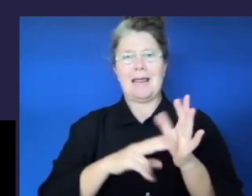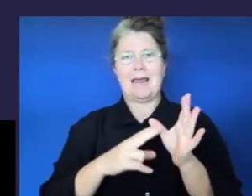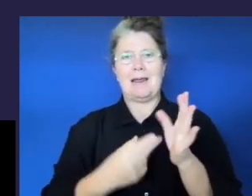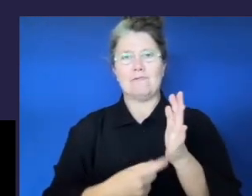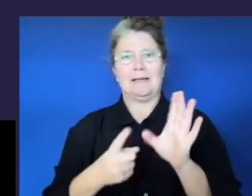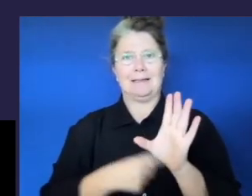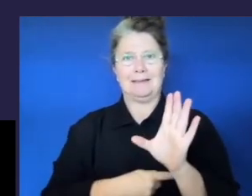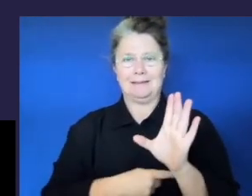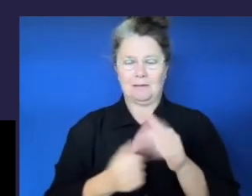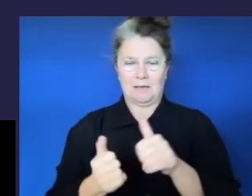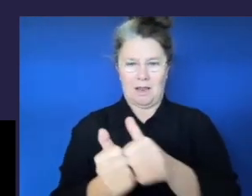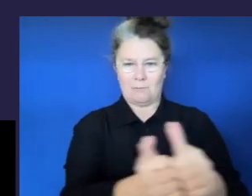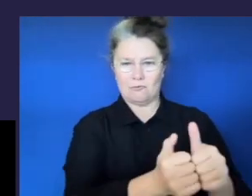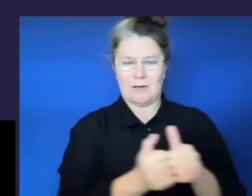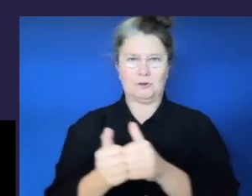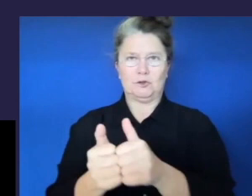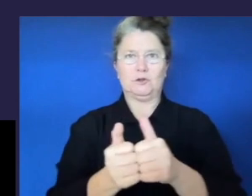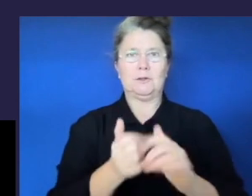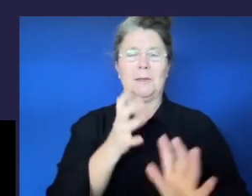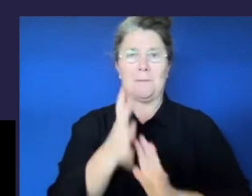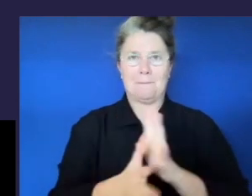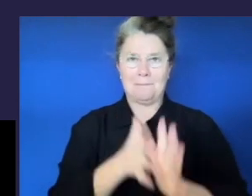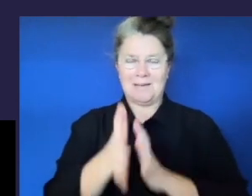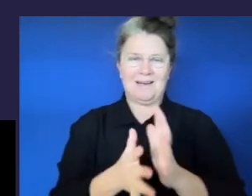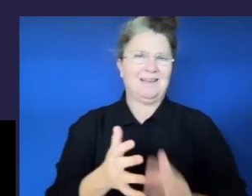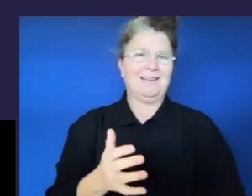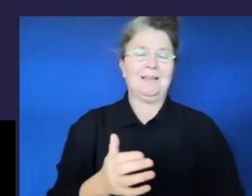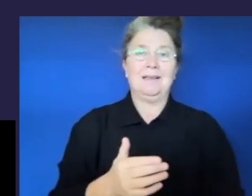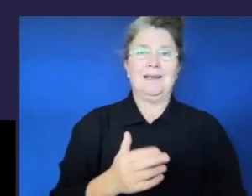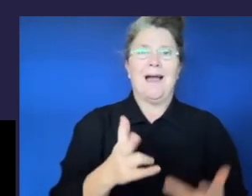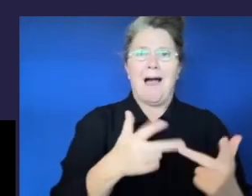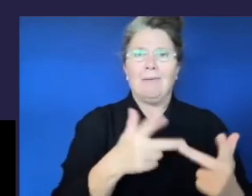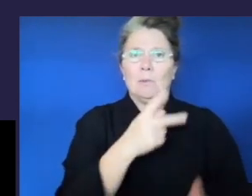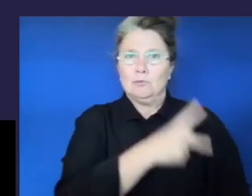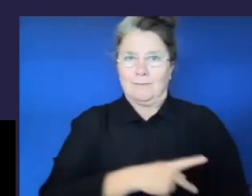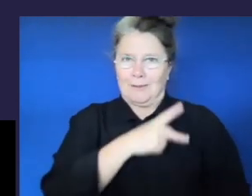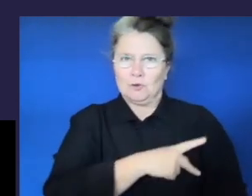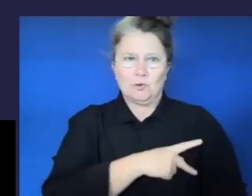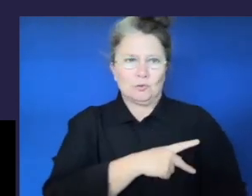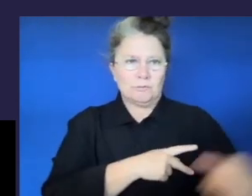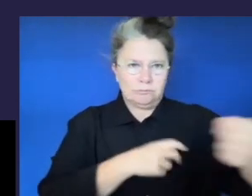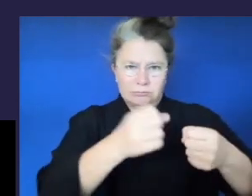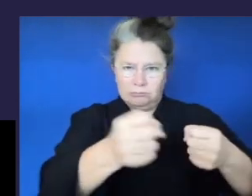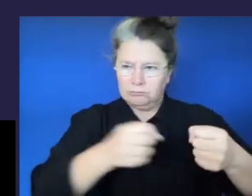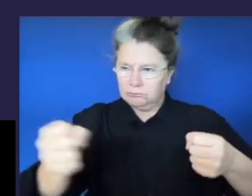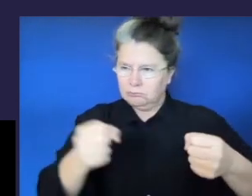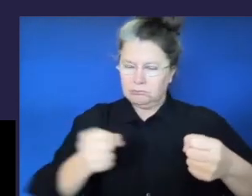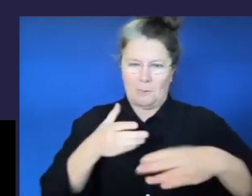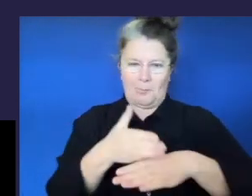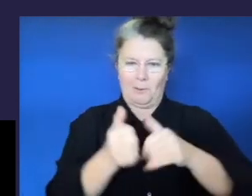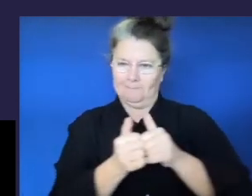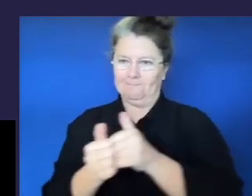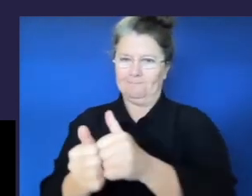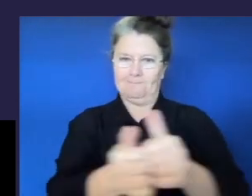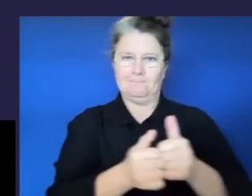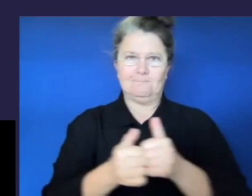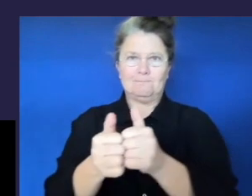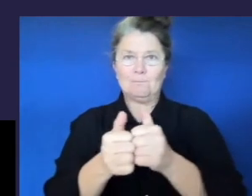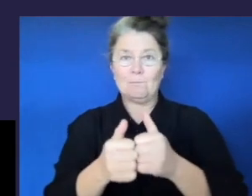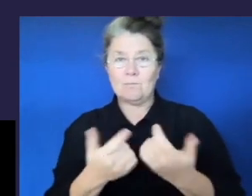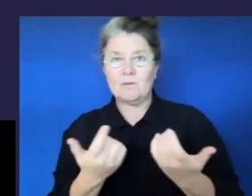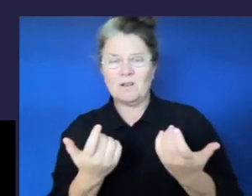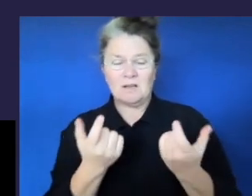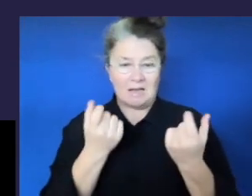school staff, allied health professionals and others to work together and share responsibilities and for understanding and responding to the